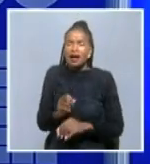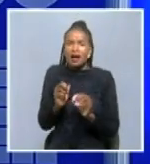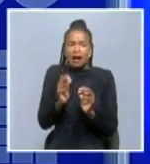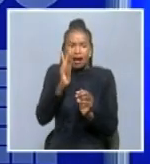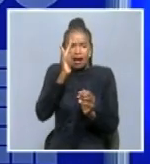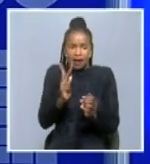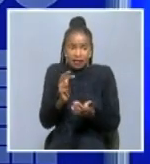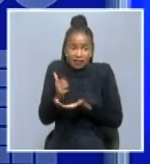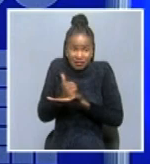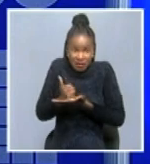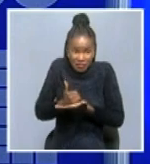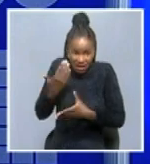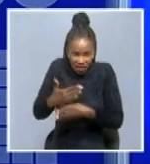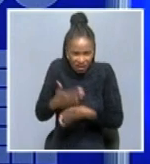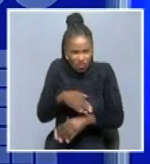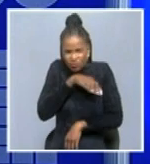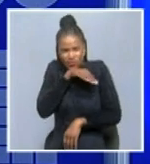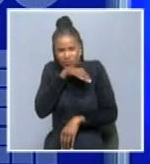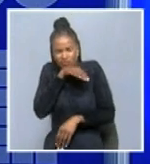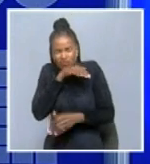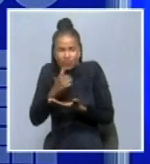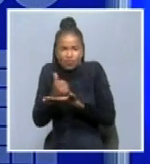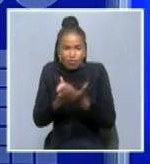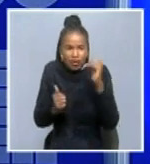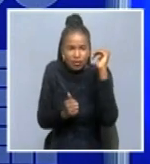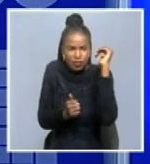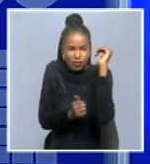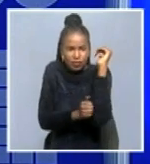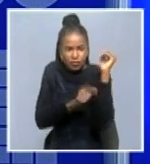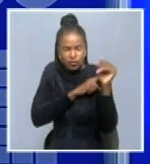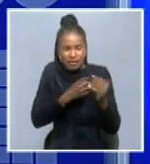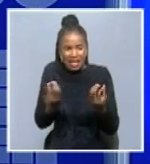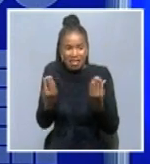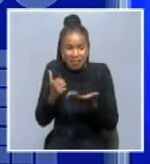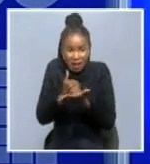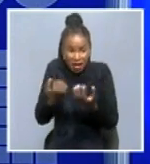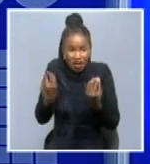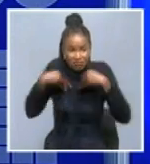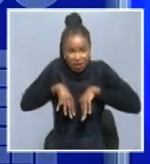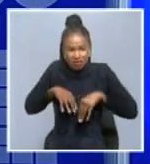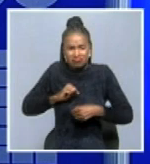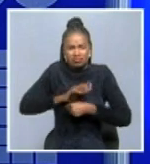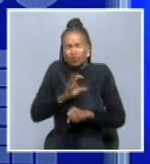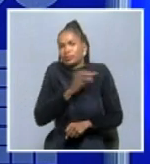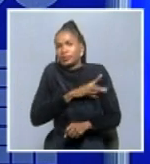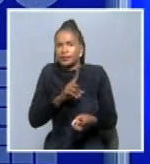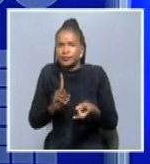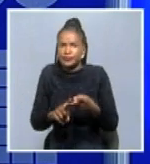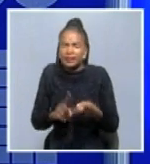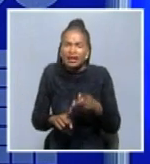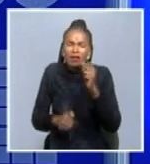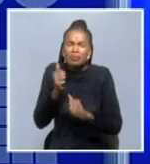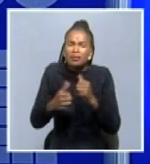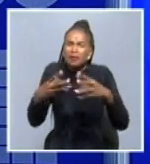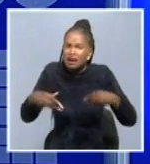fear of contracting the virus. Is there any truth to that effect? And what have you done to address the issue? And also in terms of how